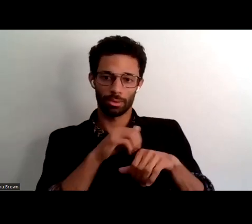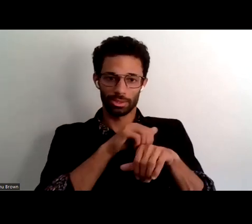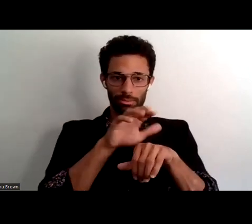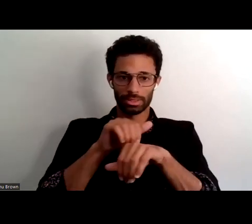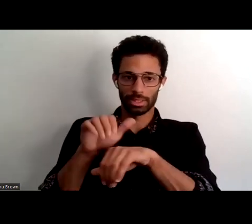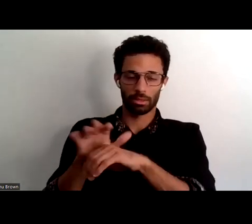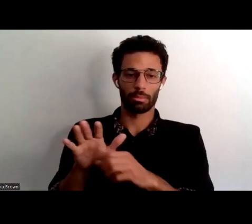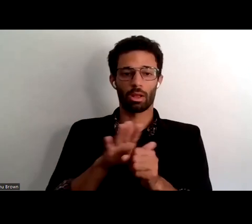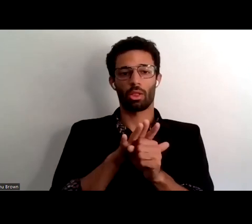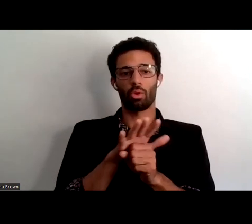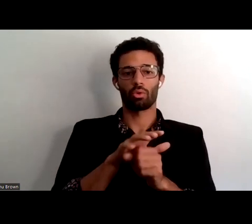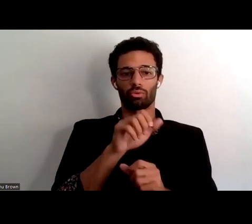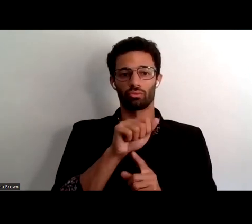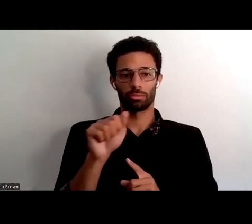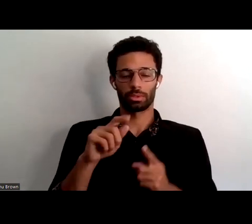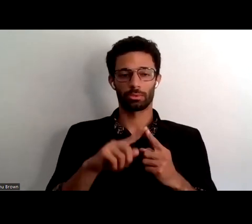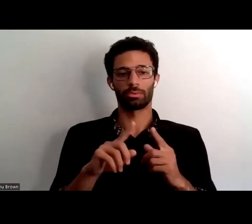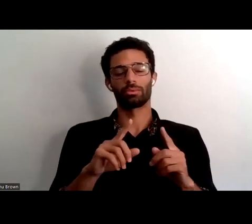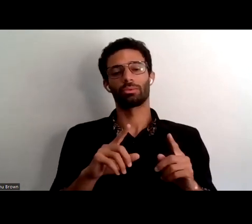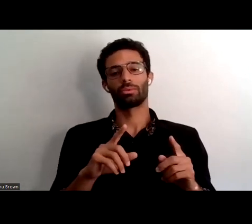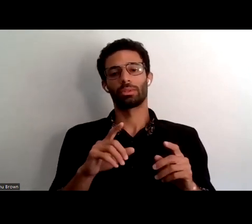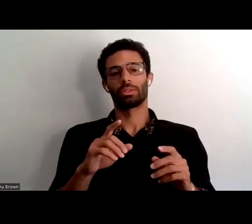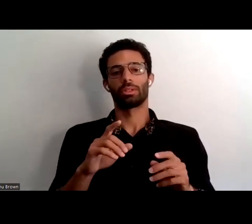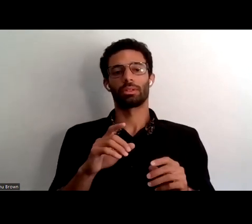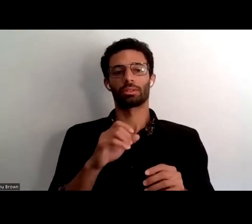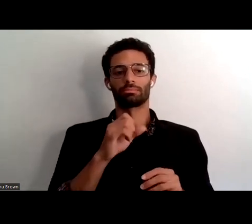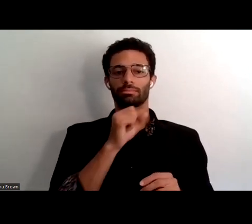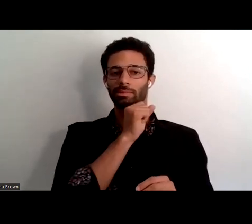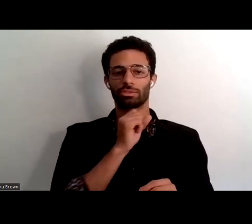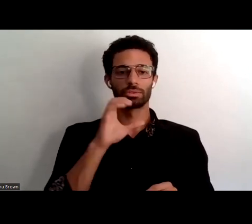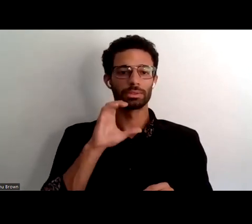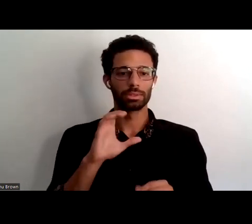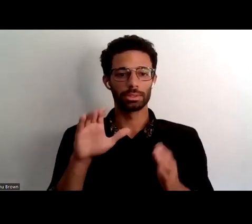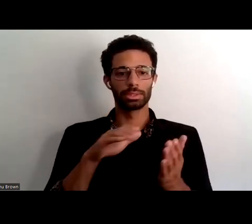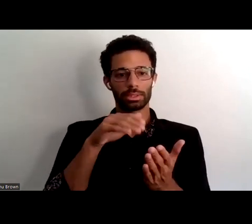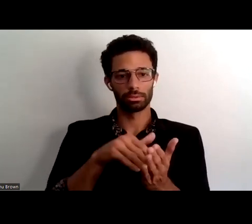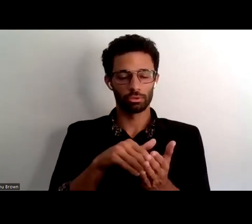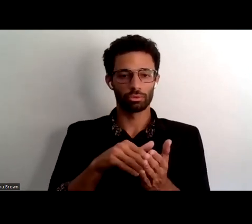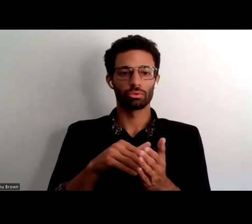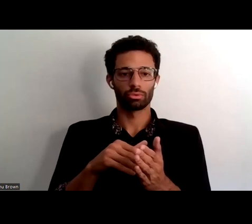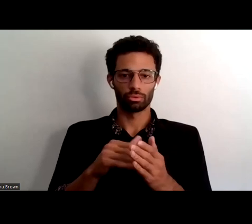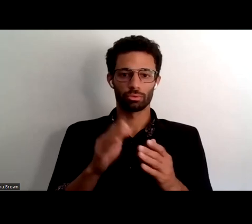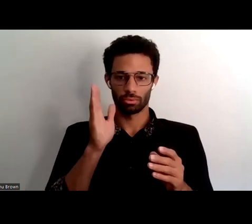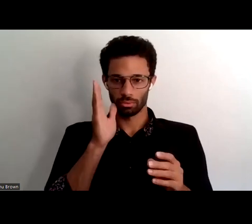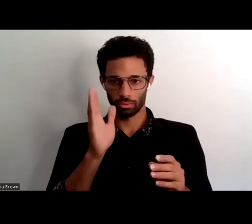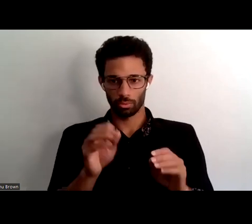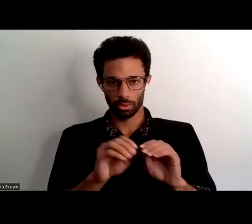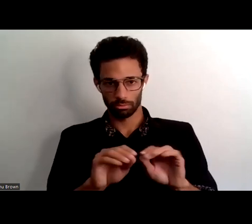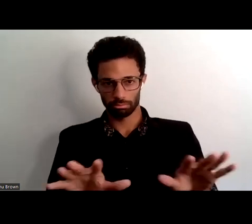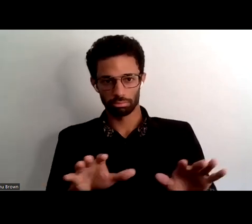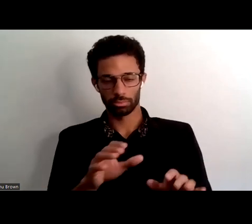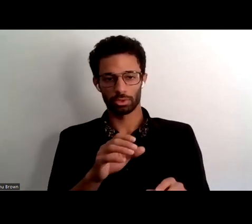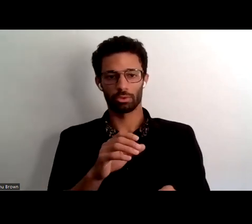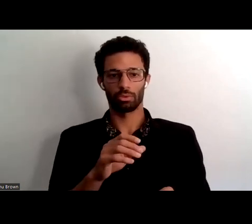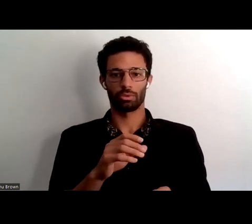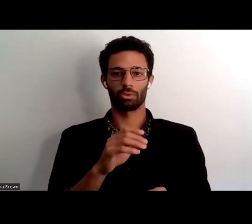triple a's to the different senior centers for that to be going out to our seniors and the other question i